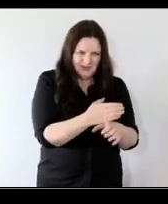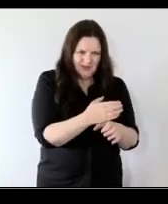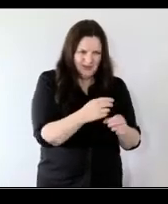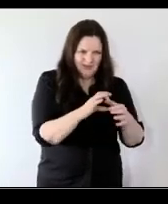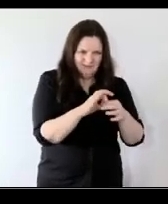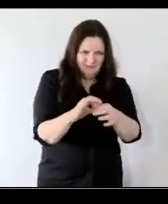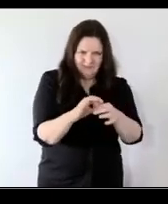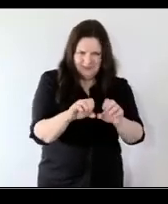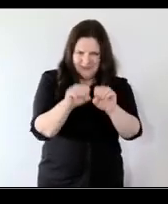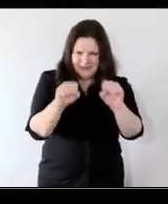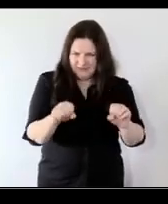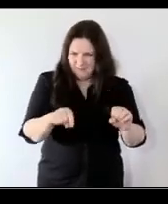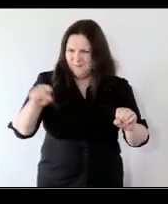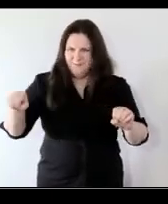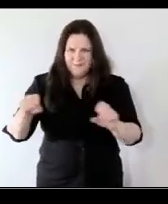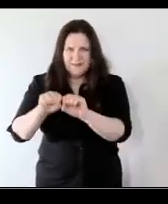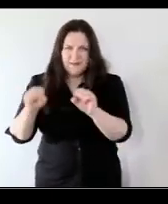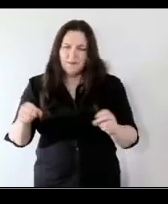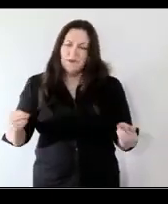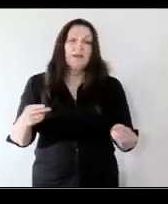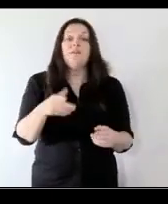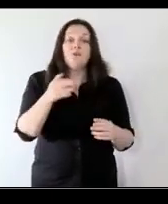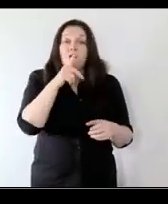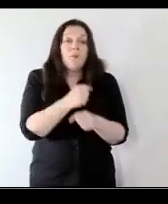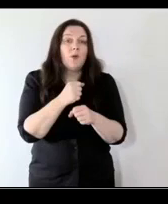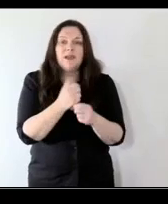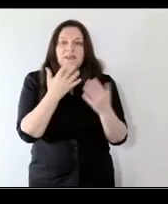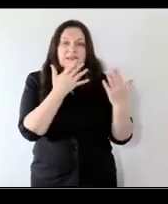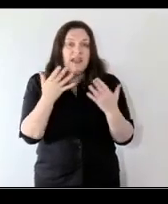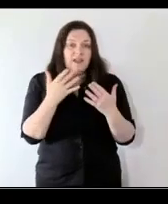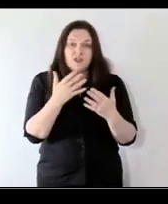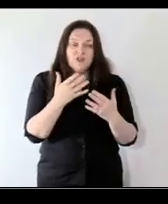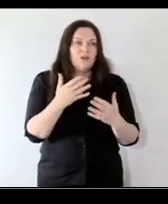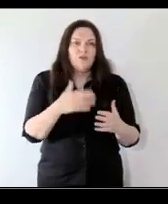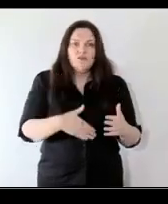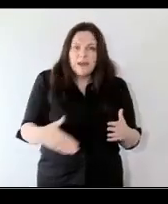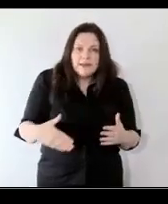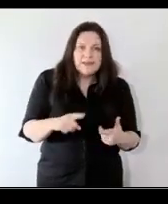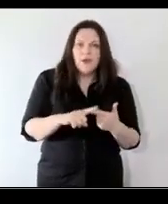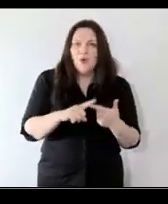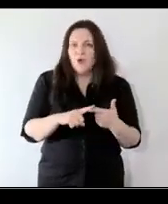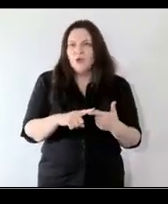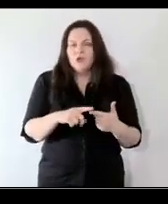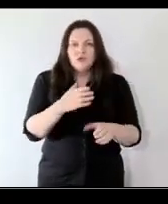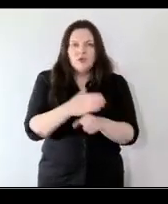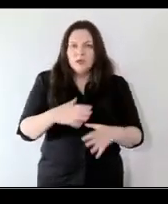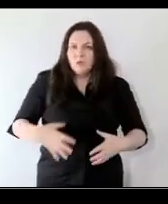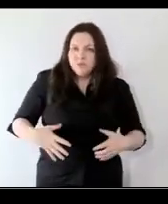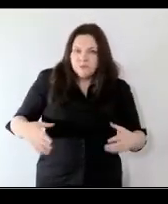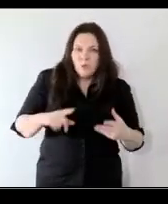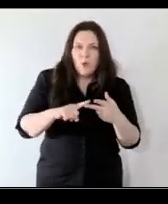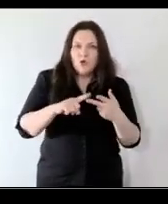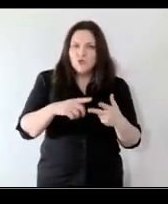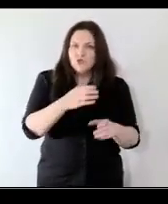want to shift the dial for instance on teenage pregnancies or child obesity or child asthma how does the system need to